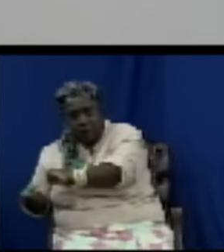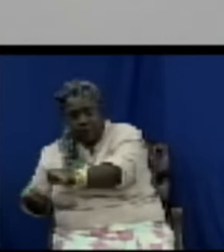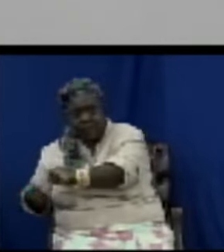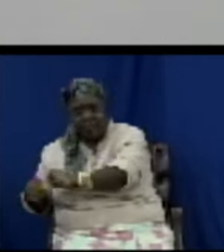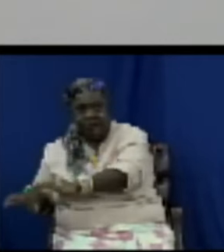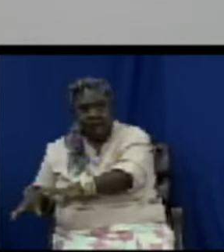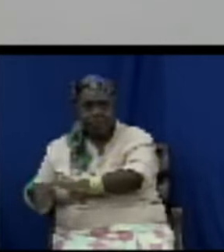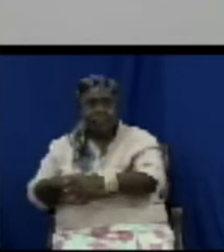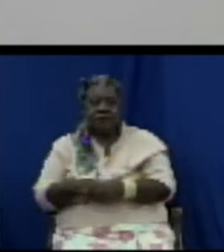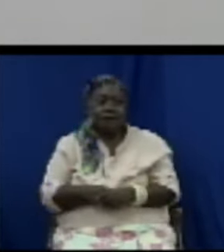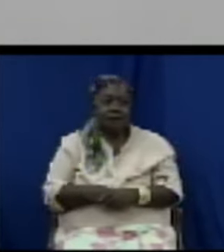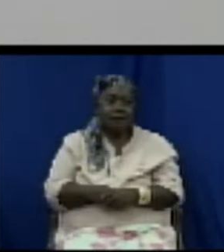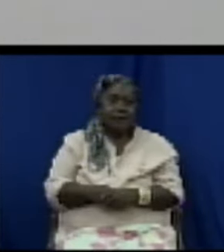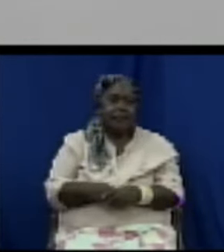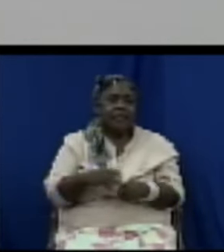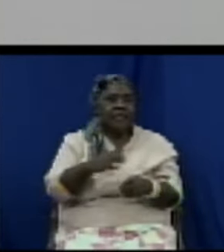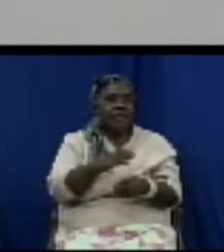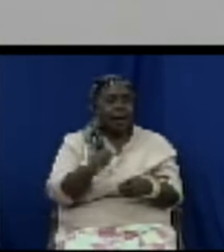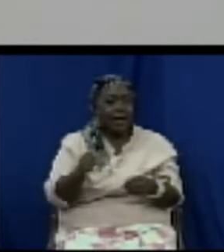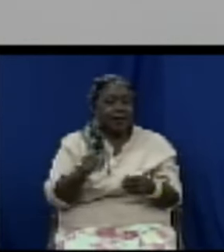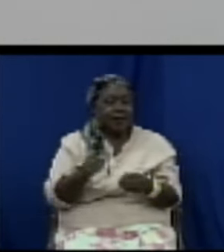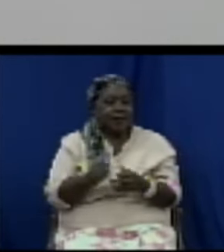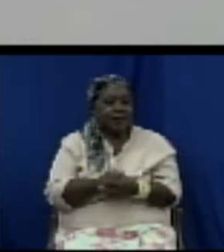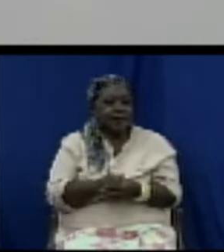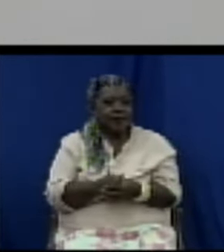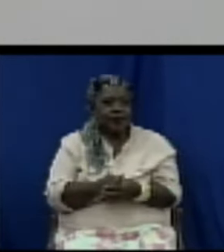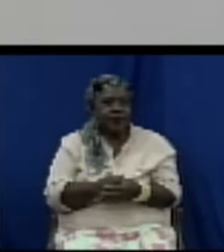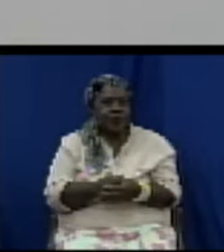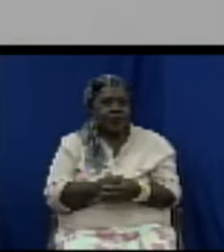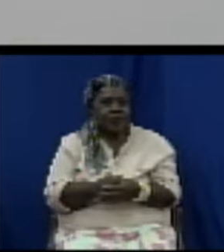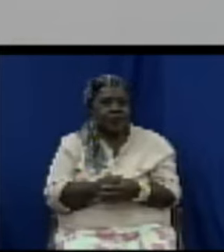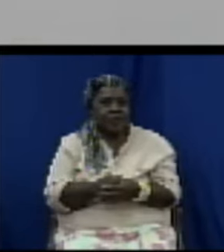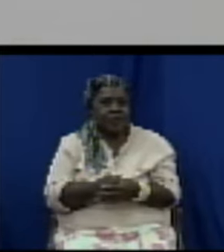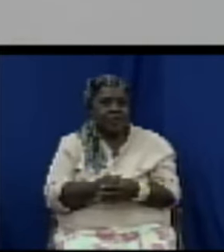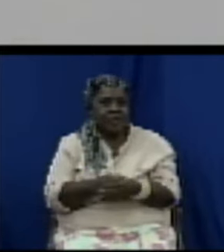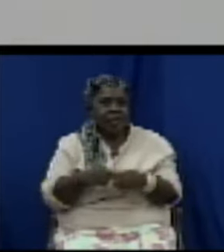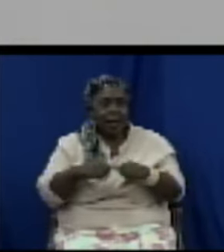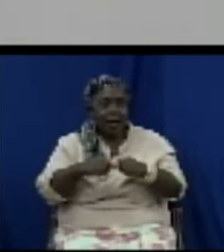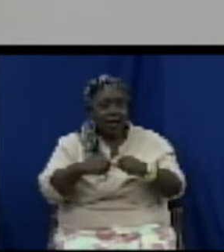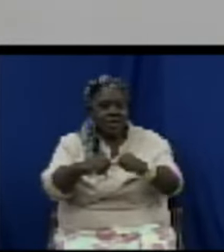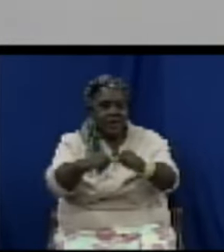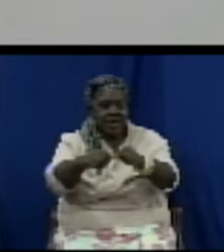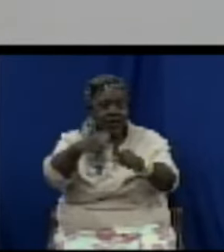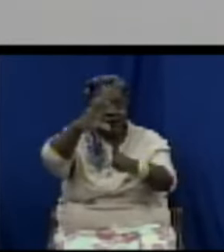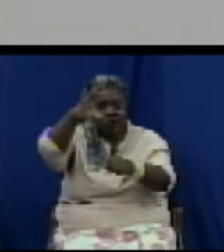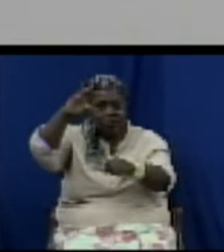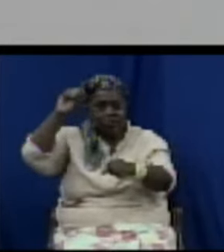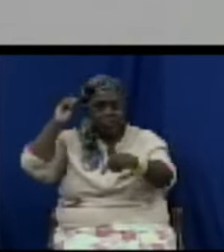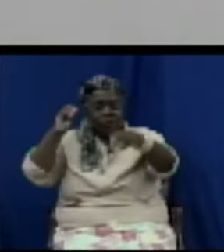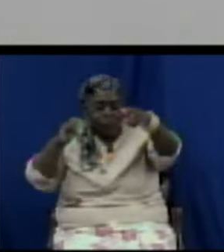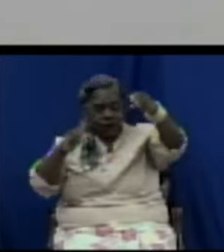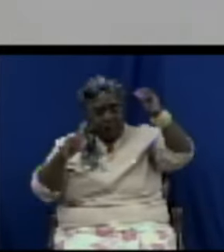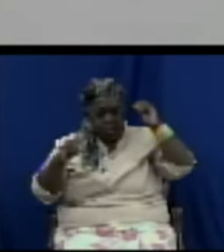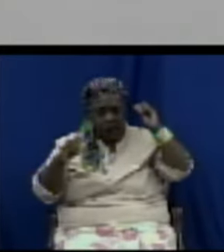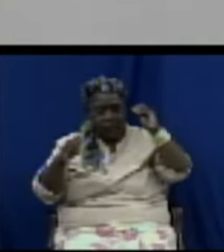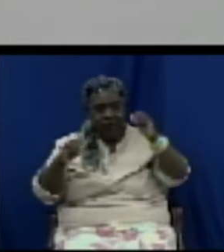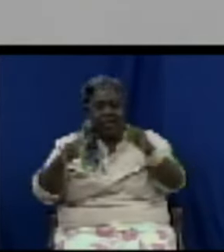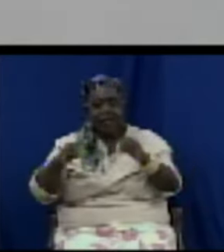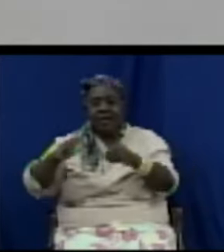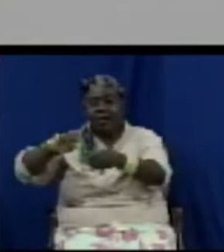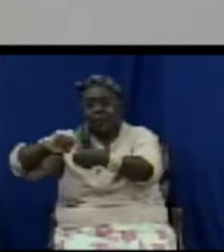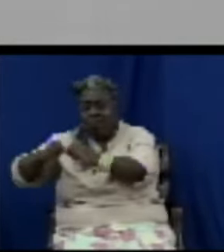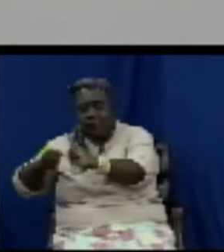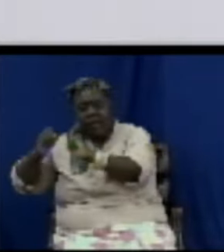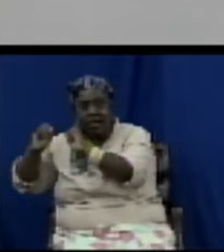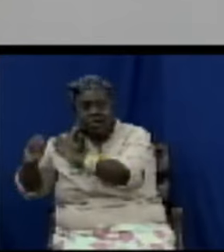constant monitoring and removal that goes a little bit further if you've